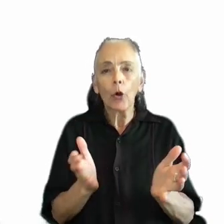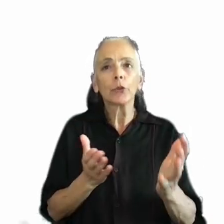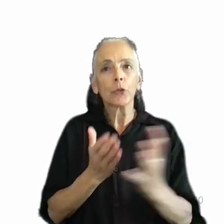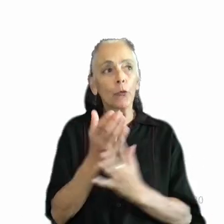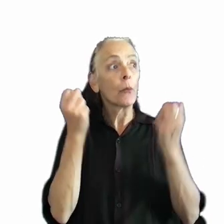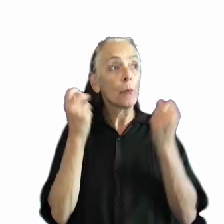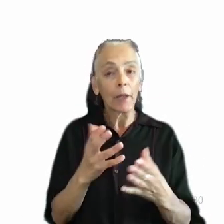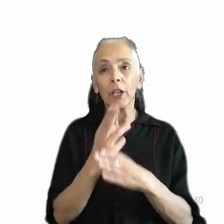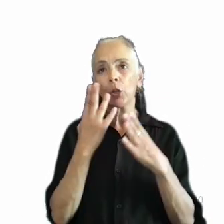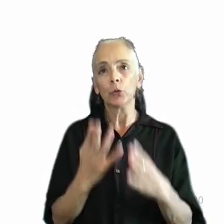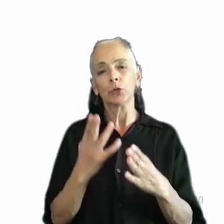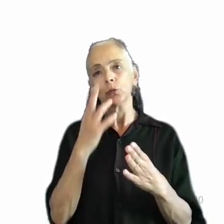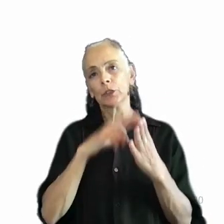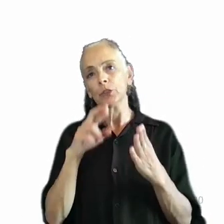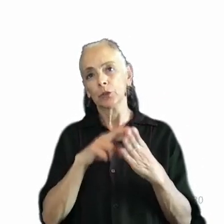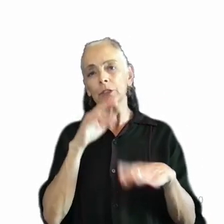with our studios.